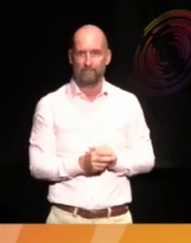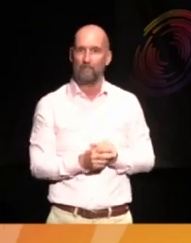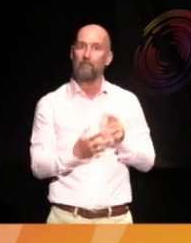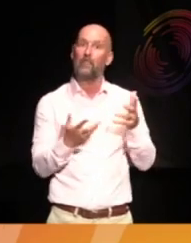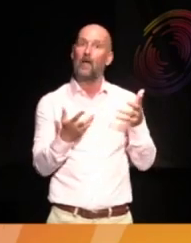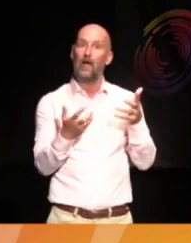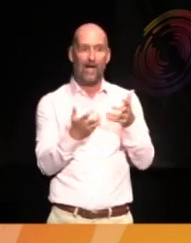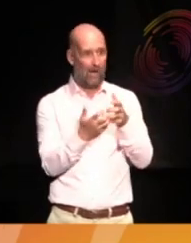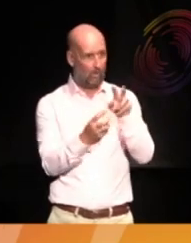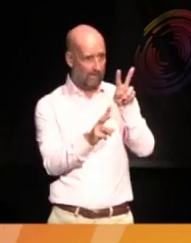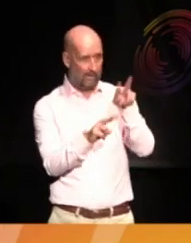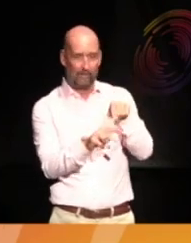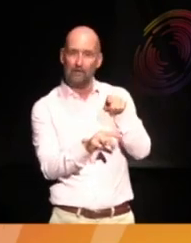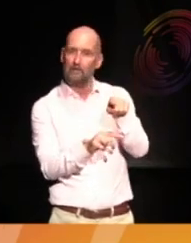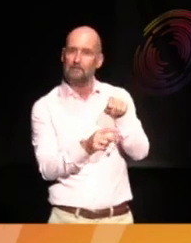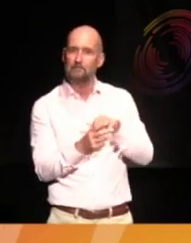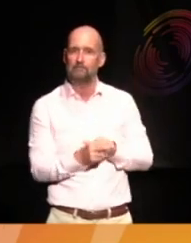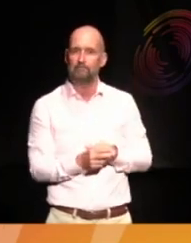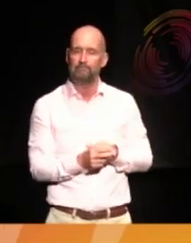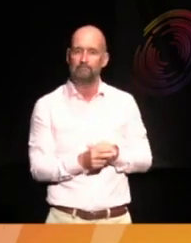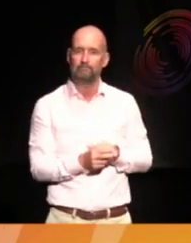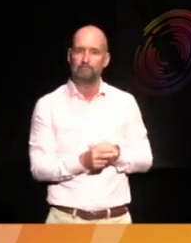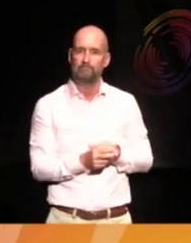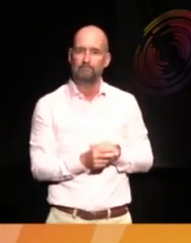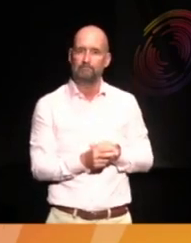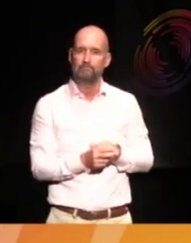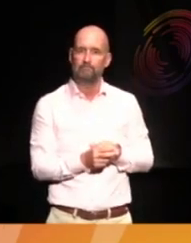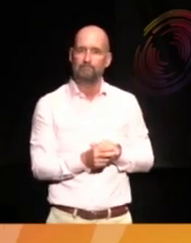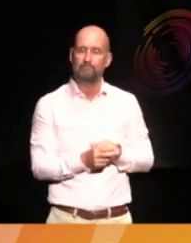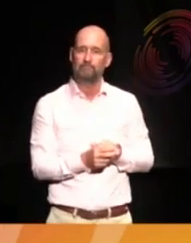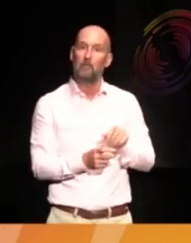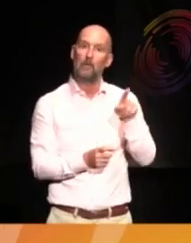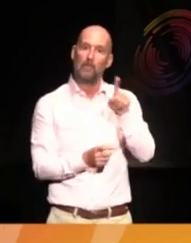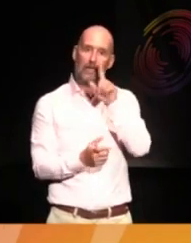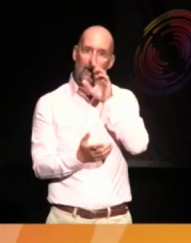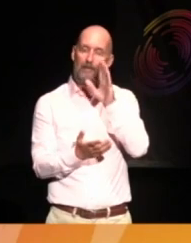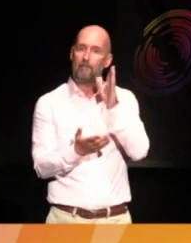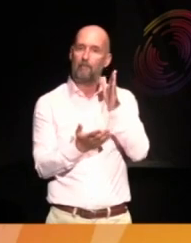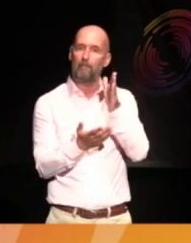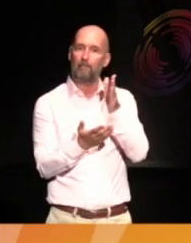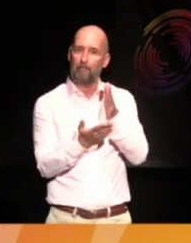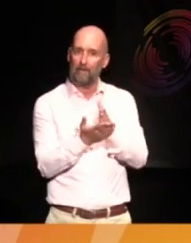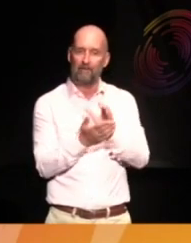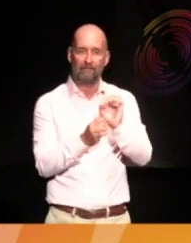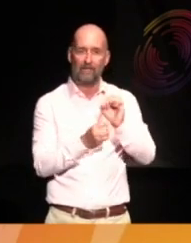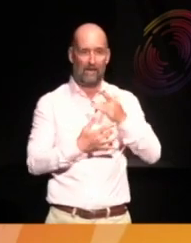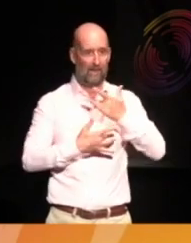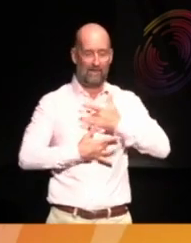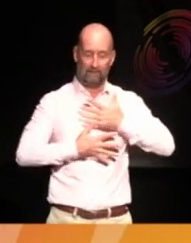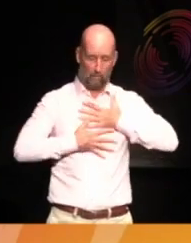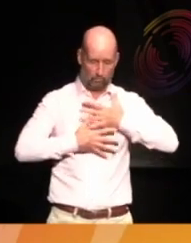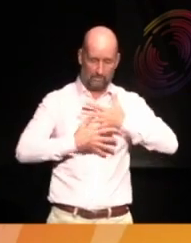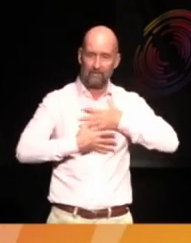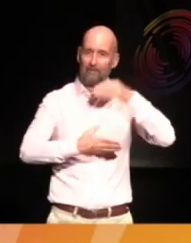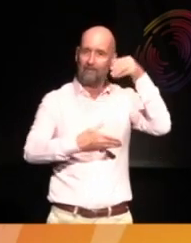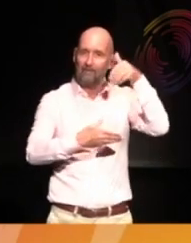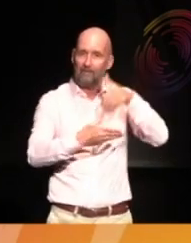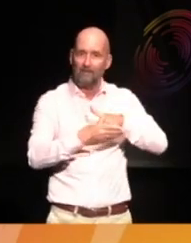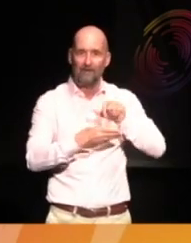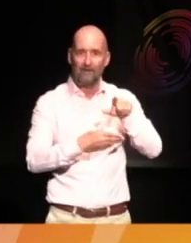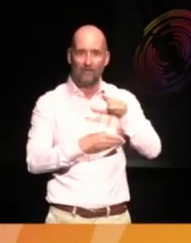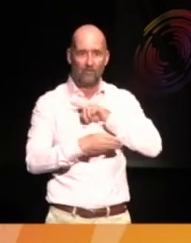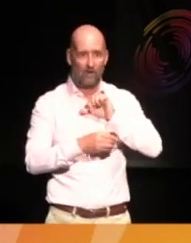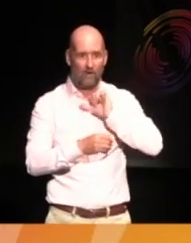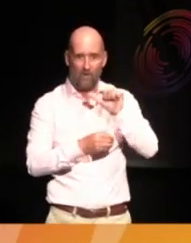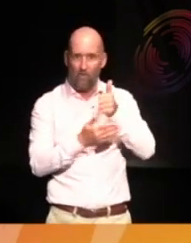appear. They have an inside value, use value. They live. They live. They breathe. They have this living component, which was not